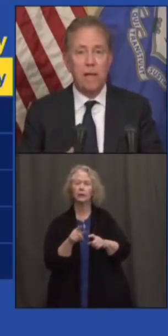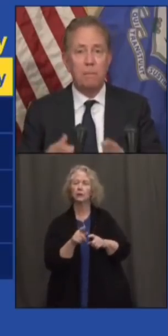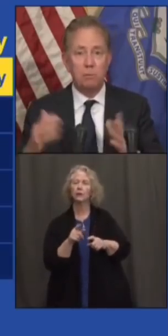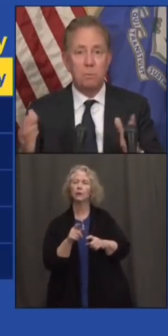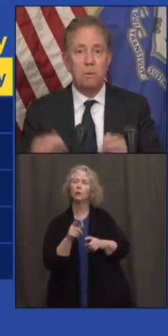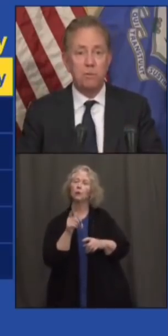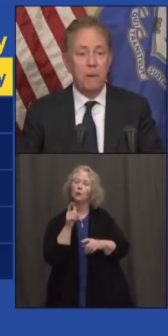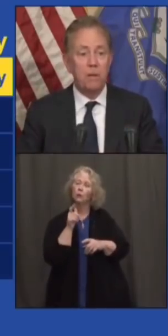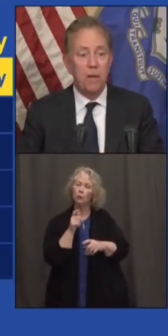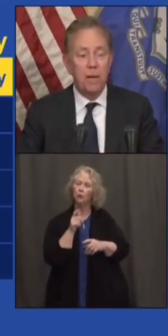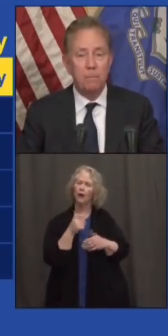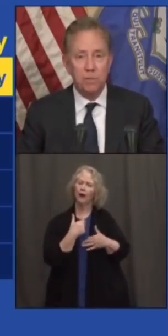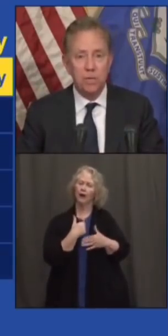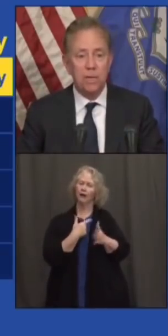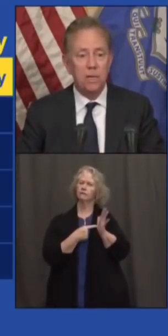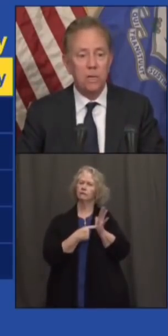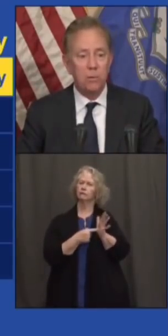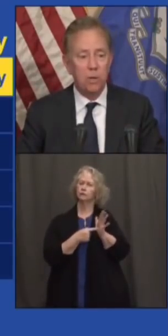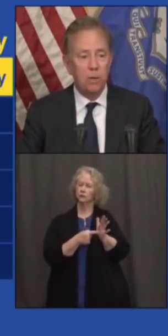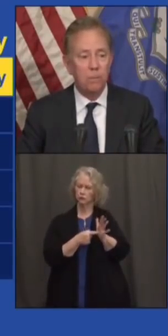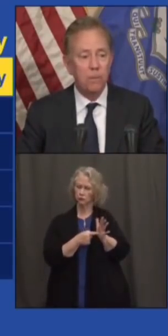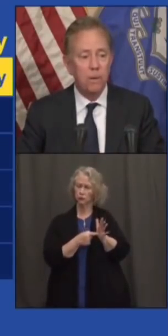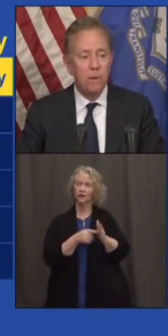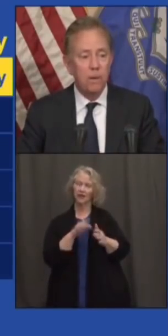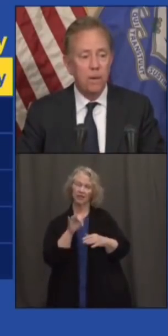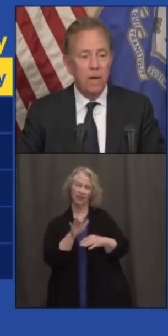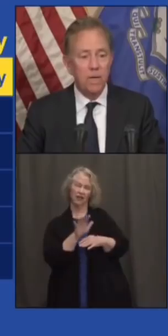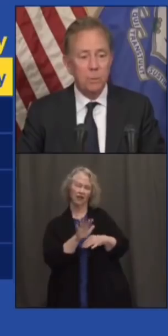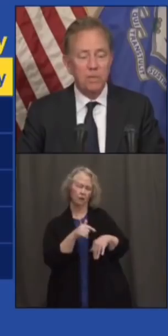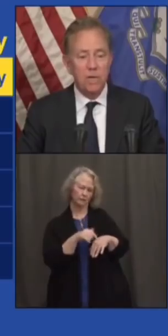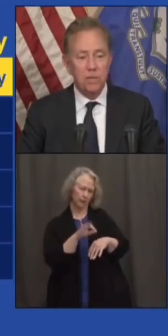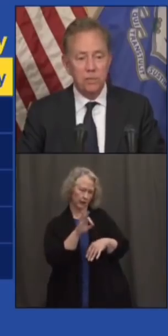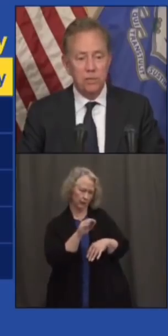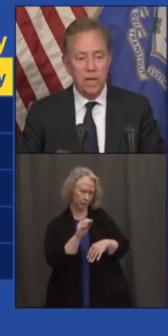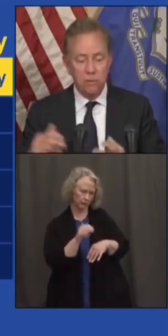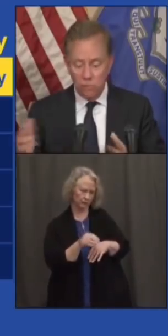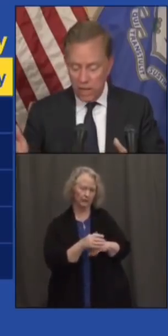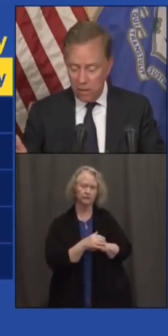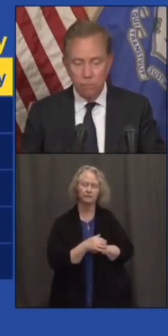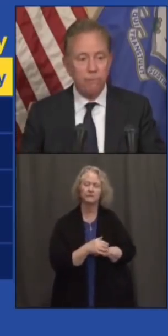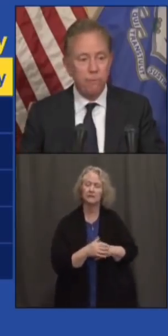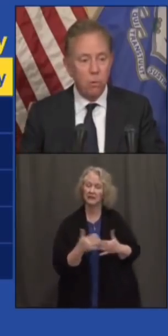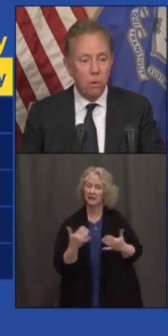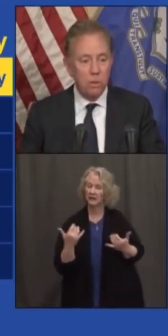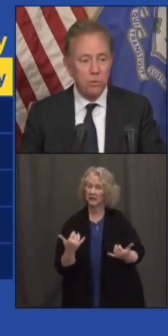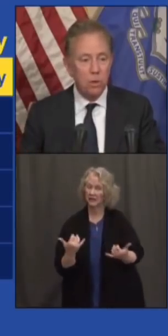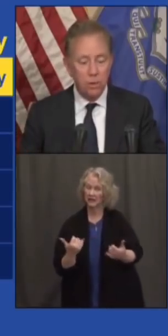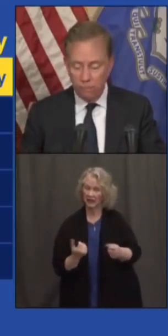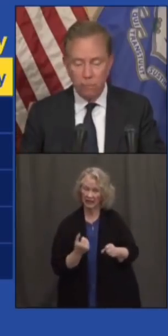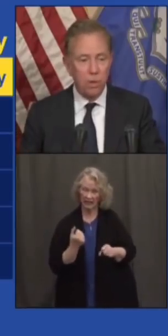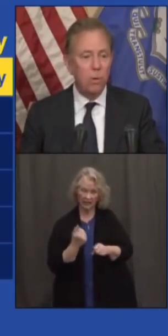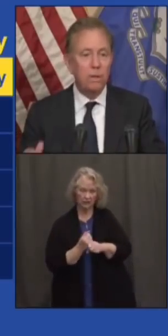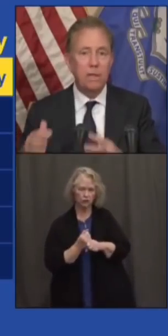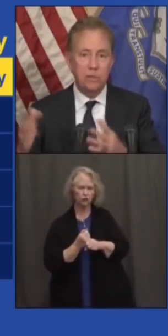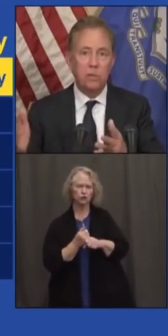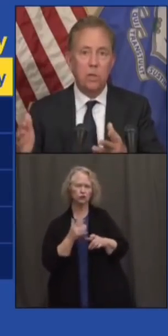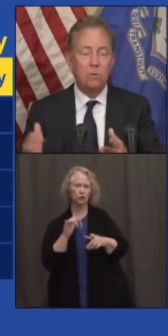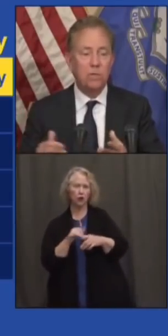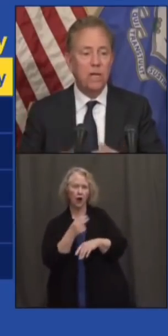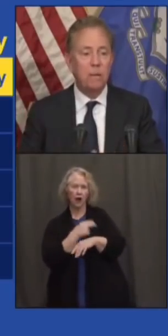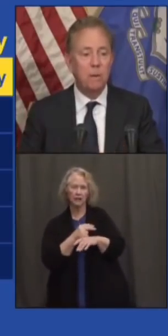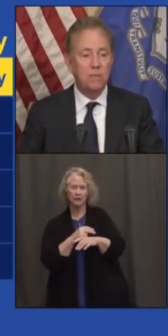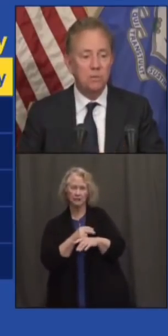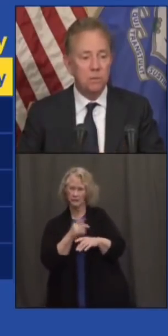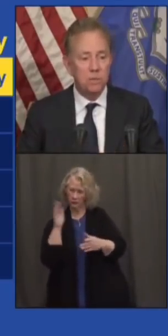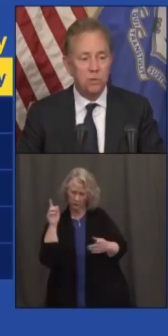apples to apples, but it was about 9 percent a year ago. Hospitalizations are now down 4 to 141. That's our